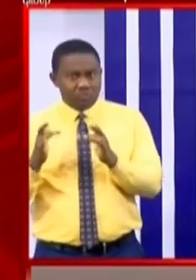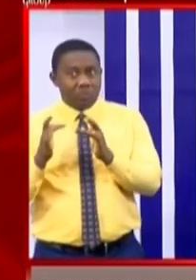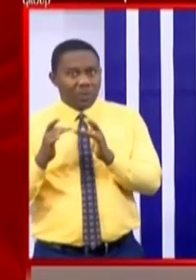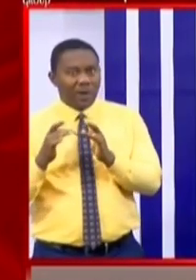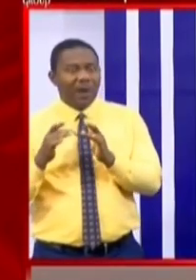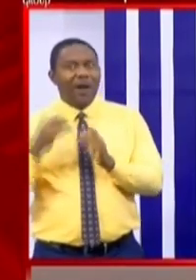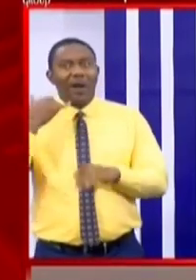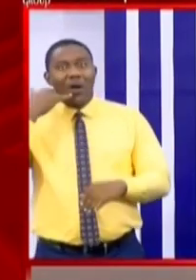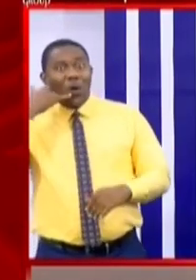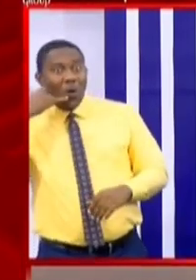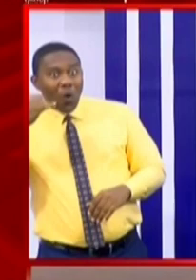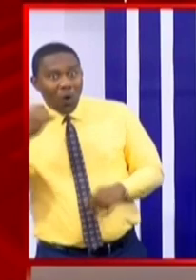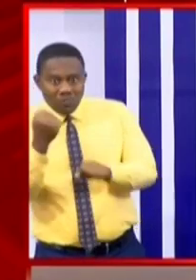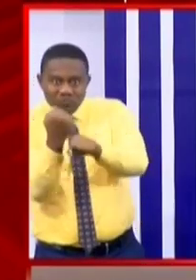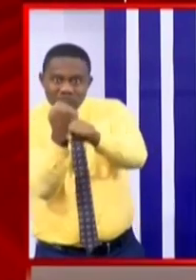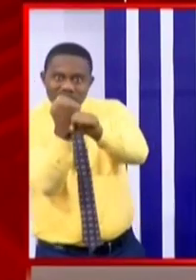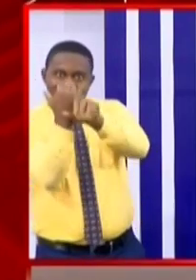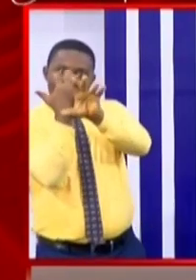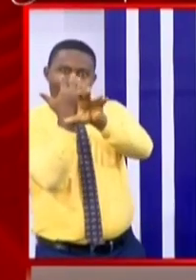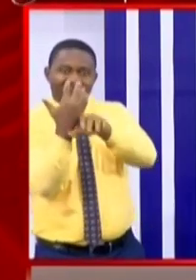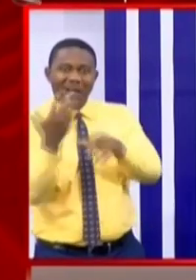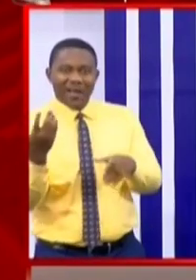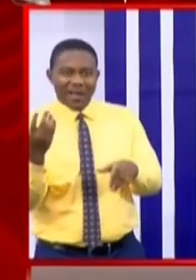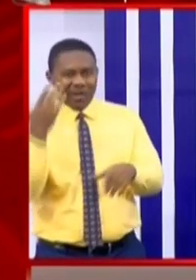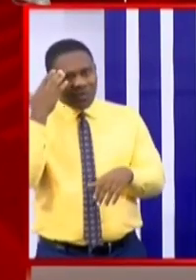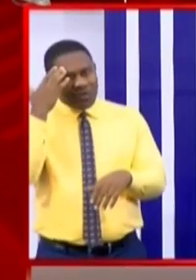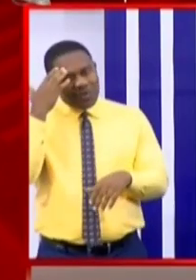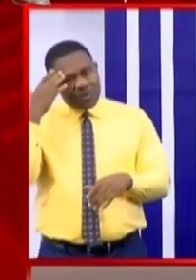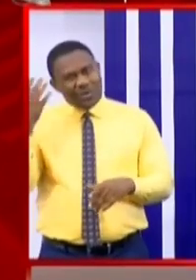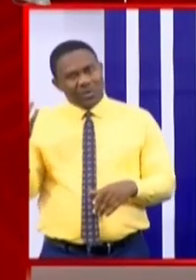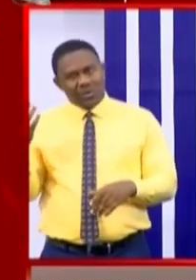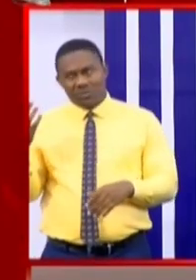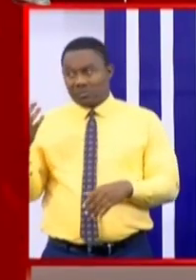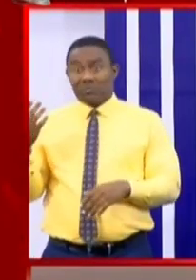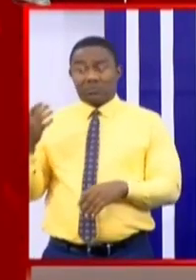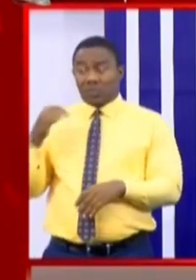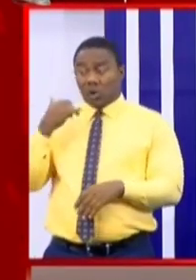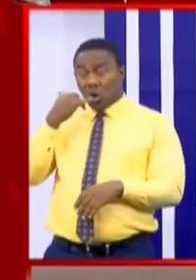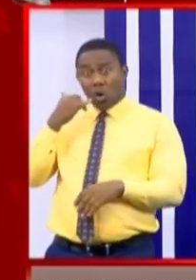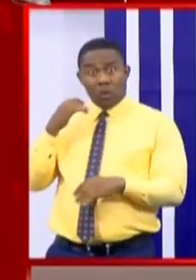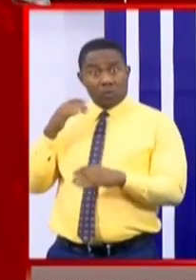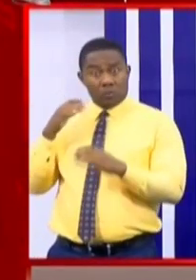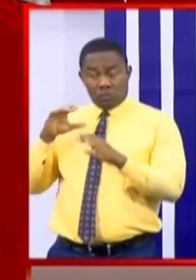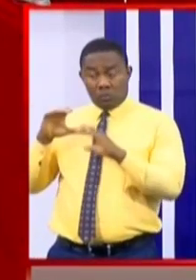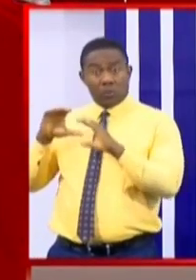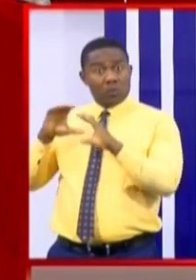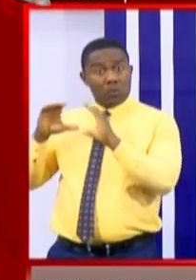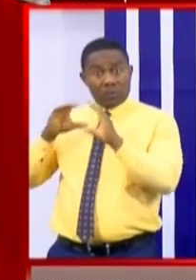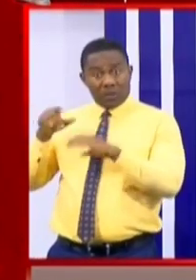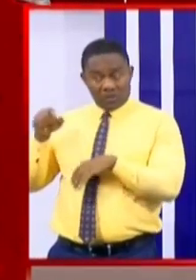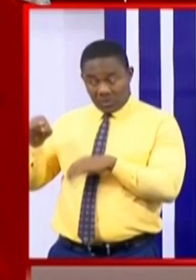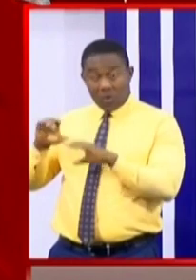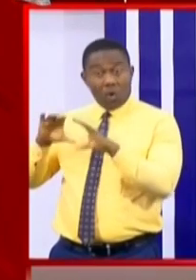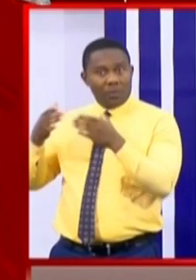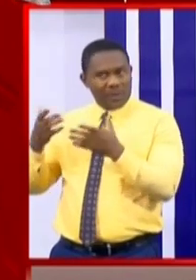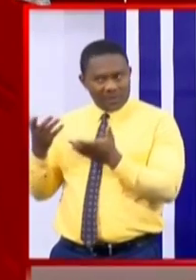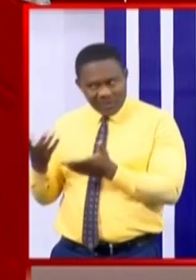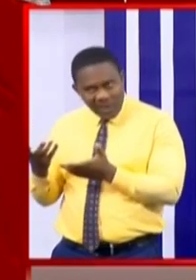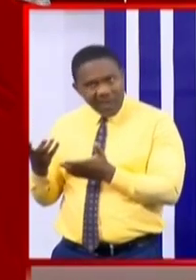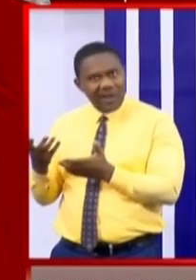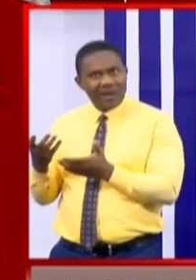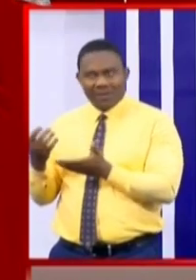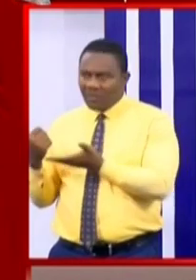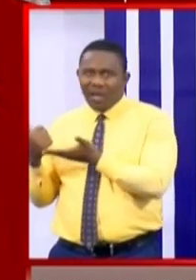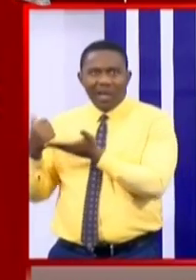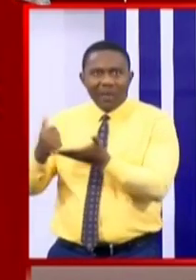electronic needs. We know the telcos have supported Ghana giving us options, promotions and others. Let's leave read on